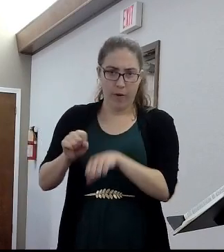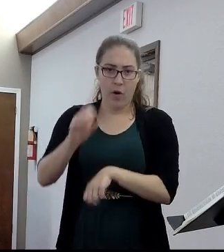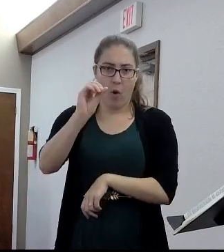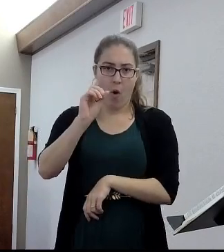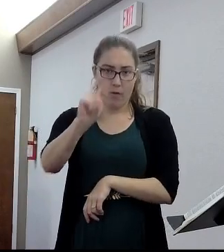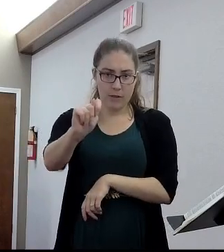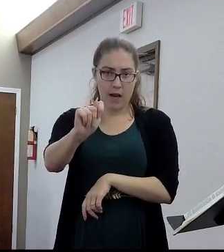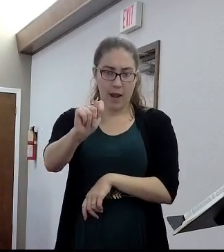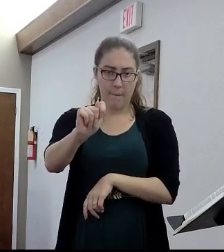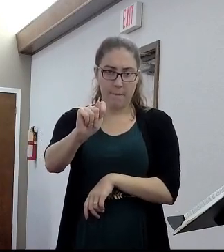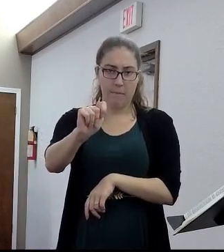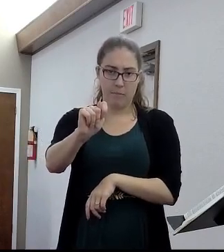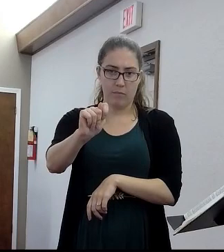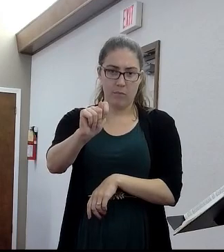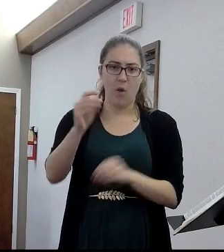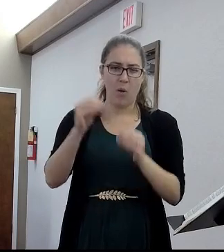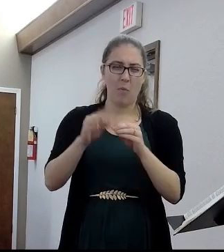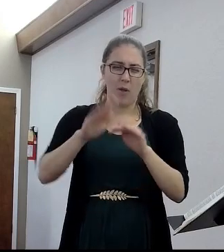Y'all following me?